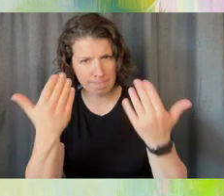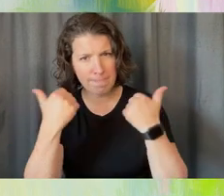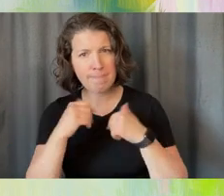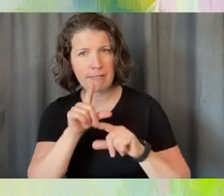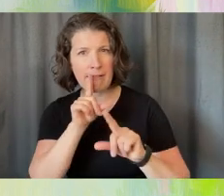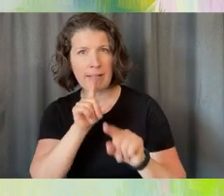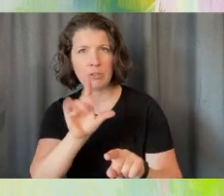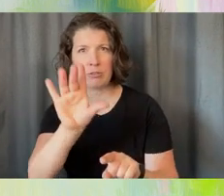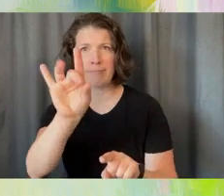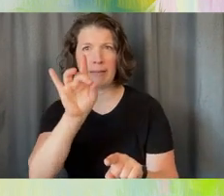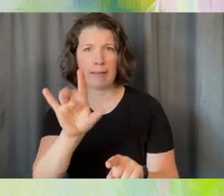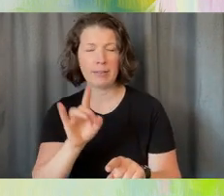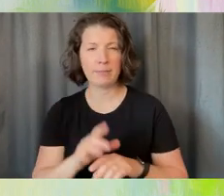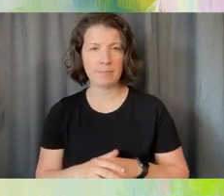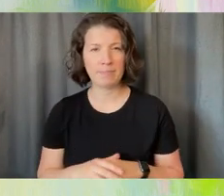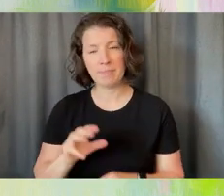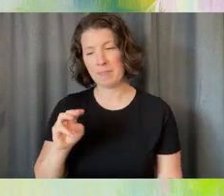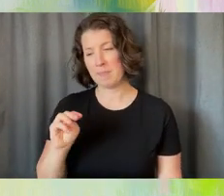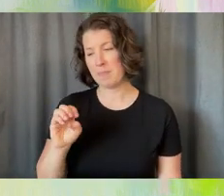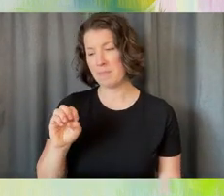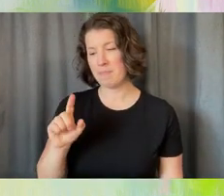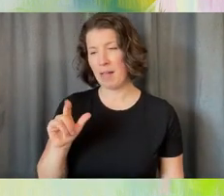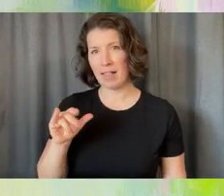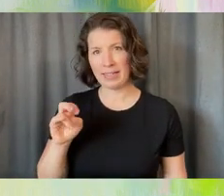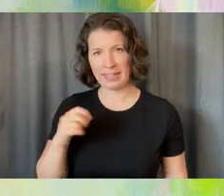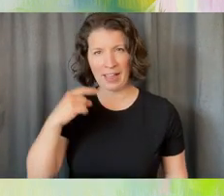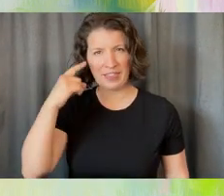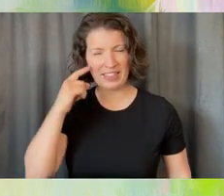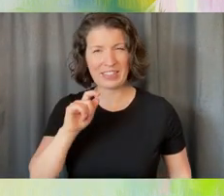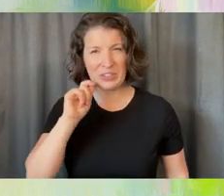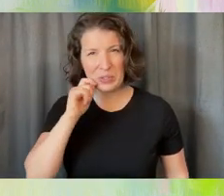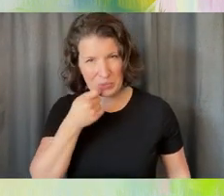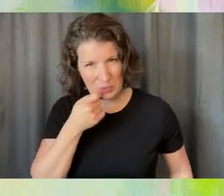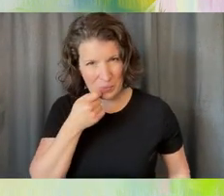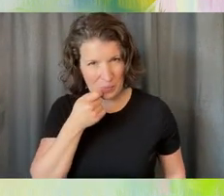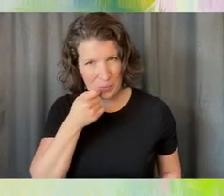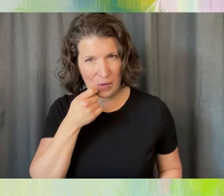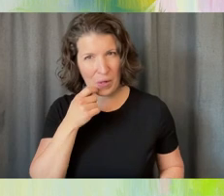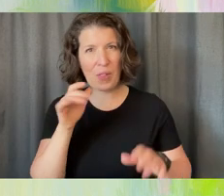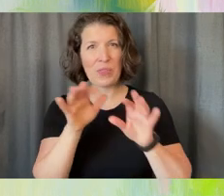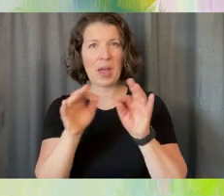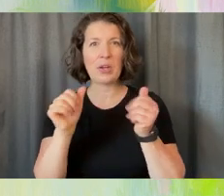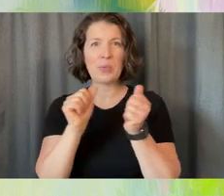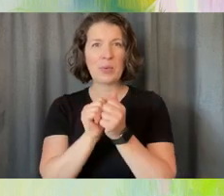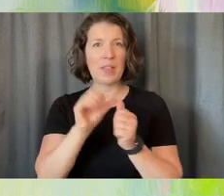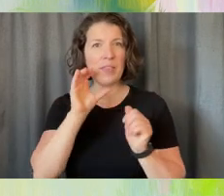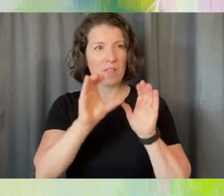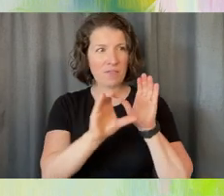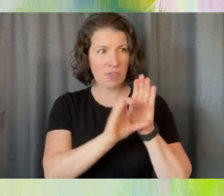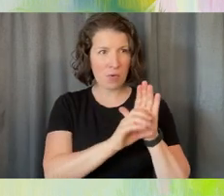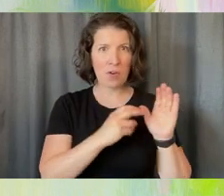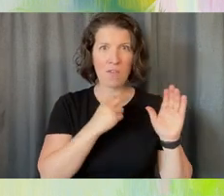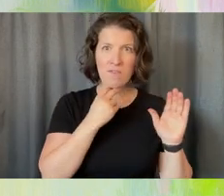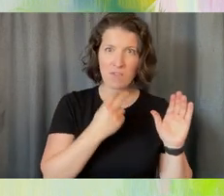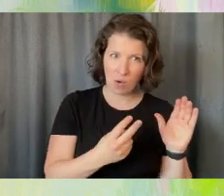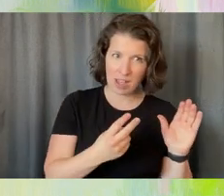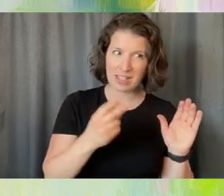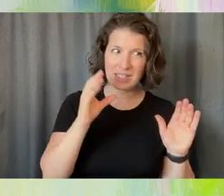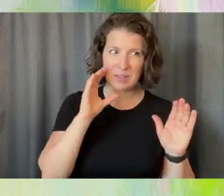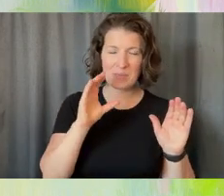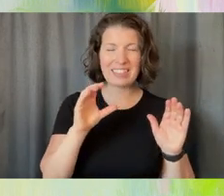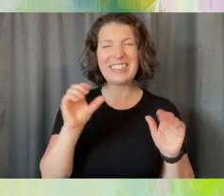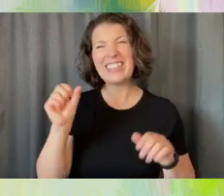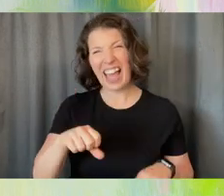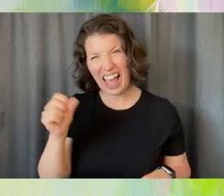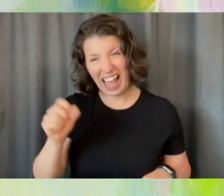Melanie, I'm thinking this is a cool thread with the photo voice presentation. Actually, it is. Yes, I did photo voice.